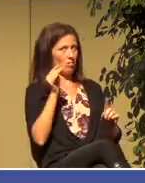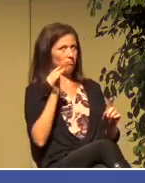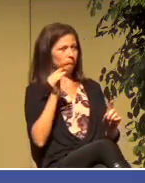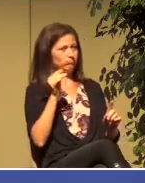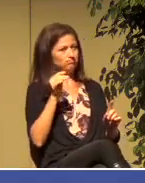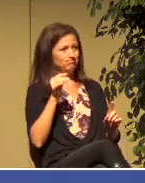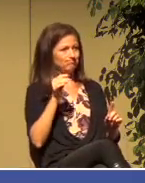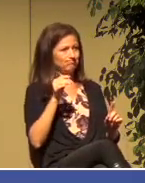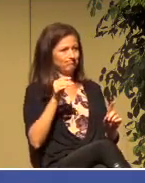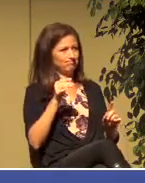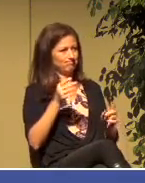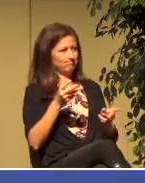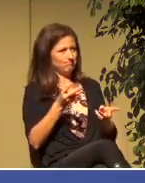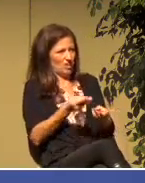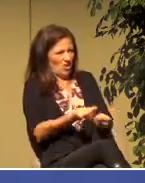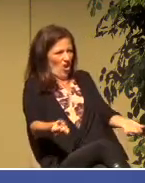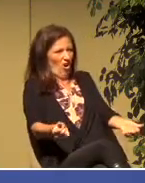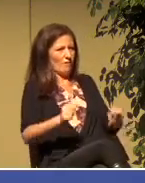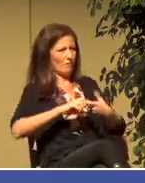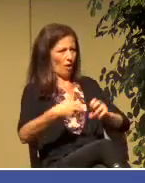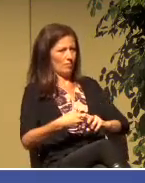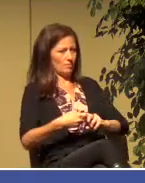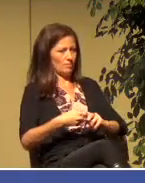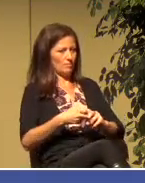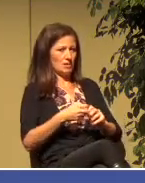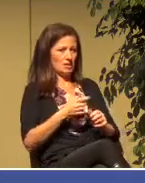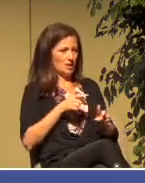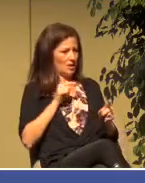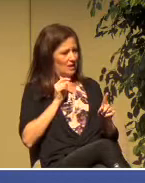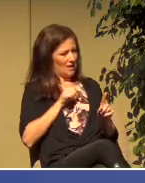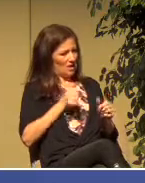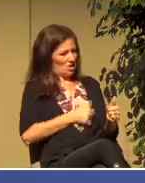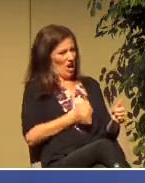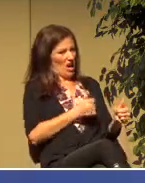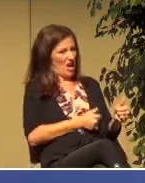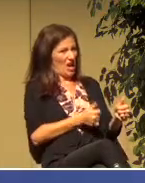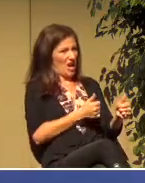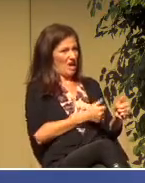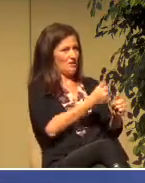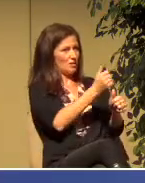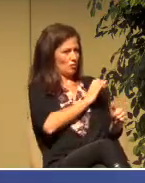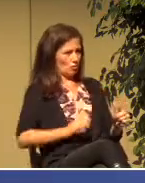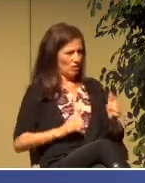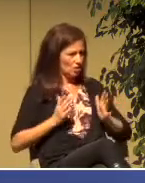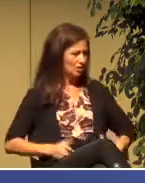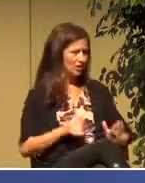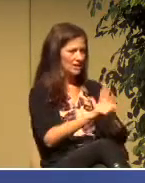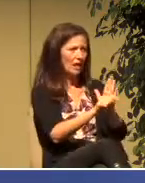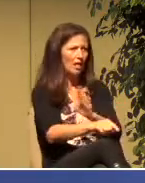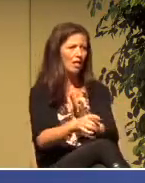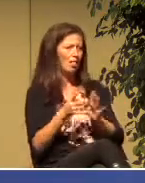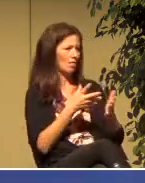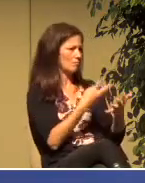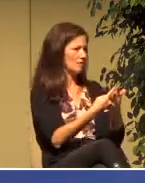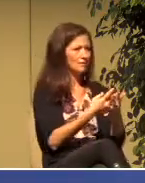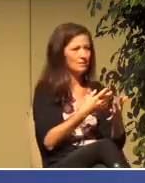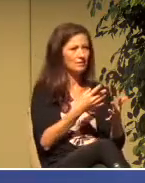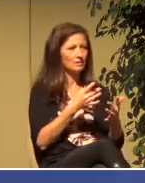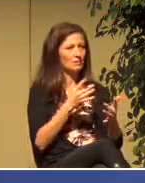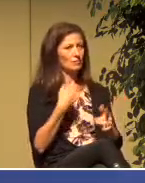deal with those who chase down Christians, who stand in the way of Christians, and in the way of Jesus.